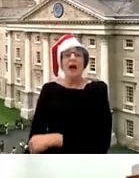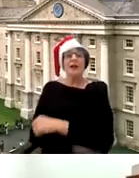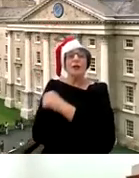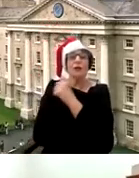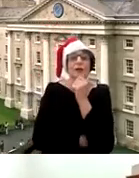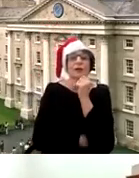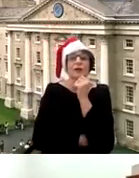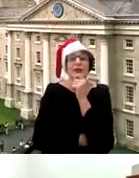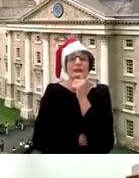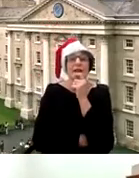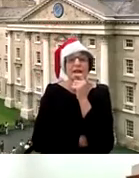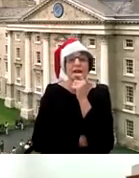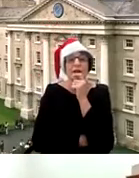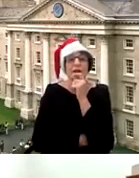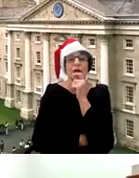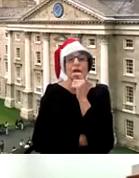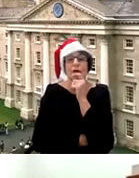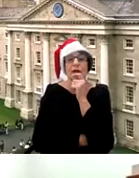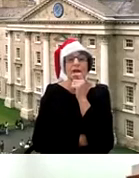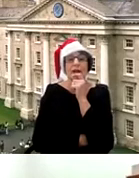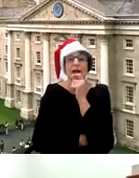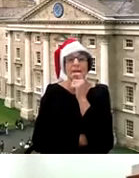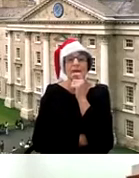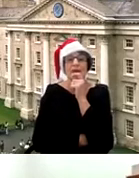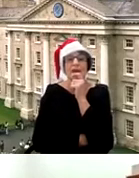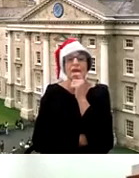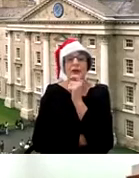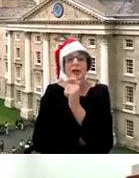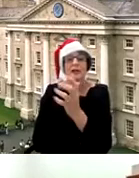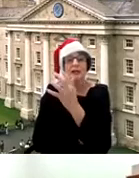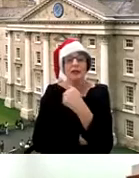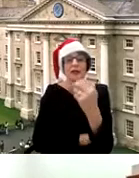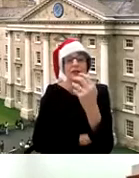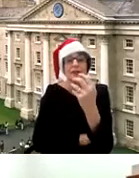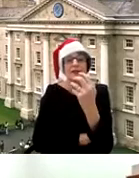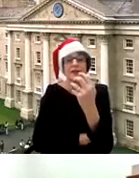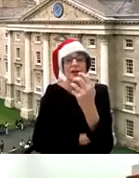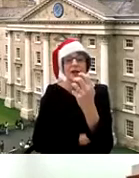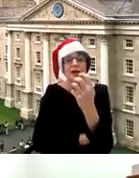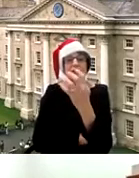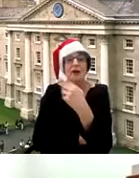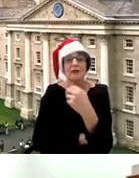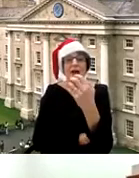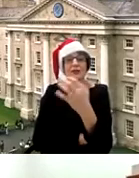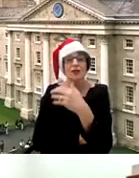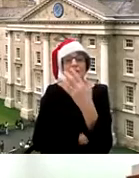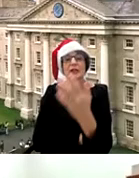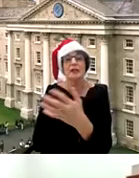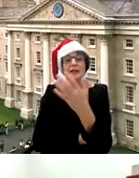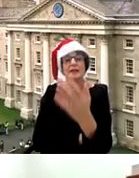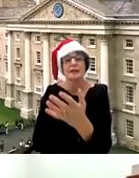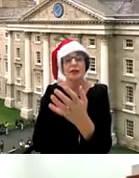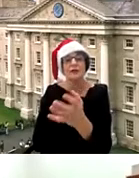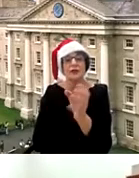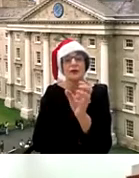and know one of the things that you're you're doing on the campus is is creating that christmas uh extravaganza using